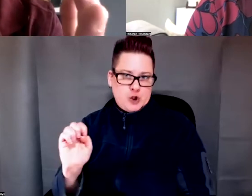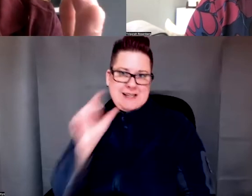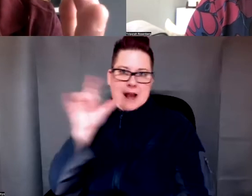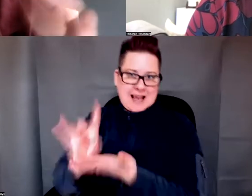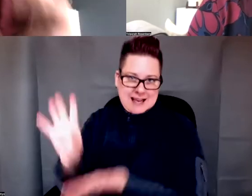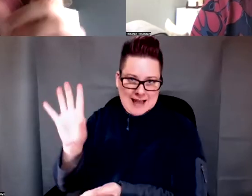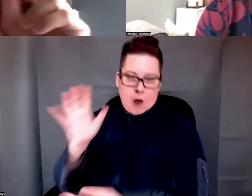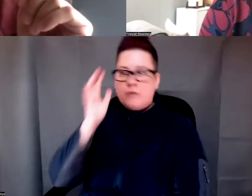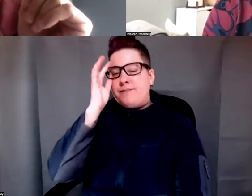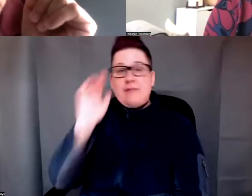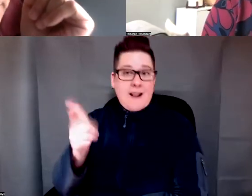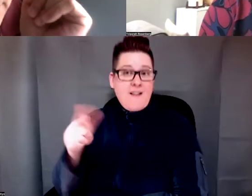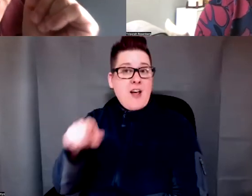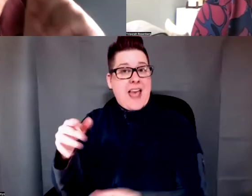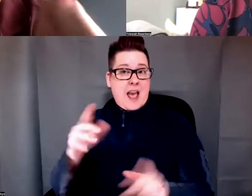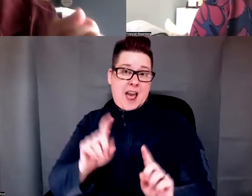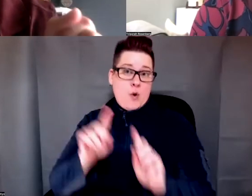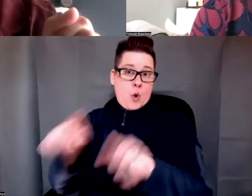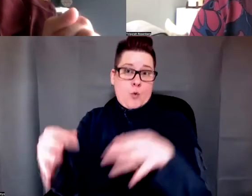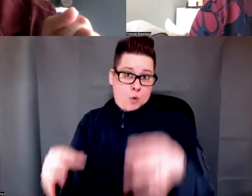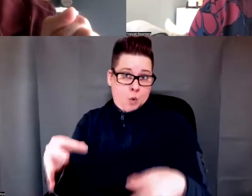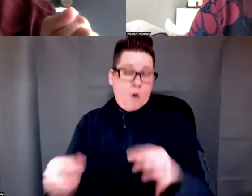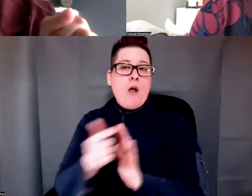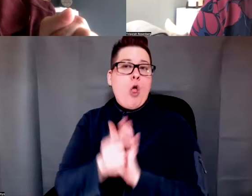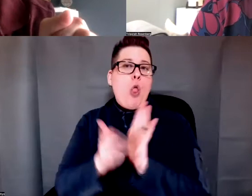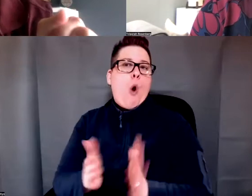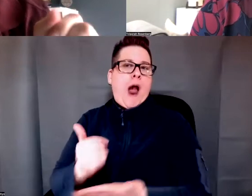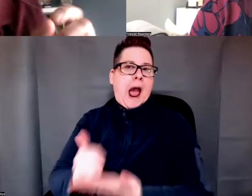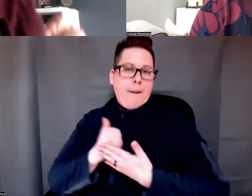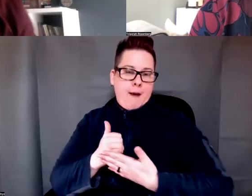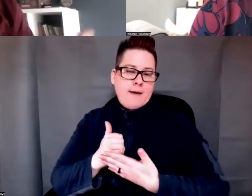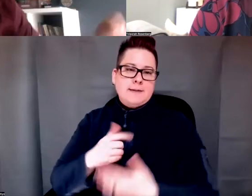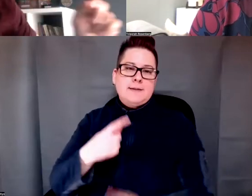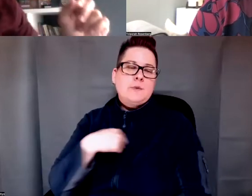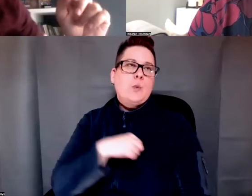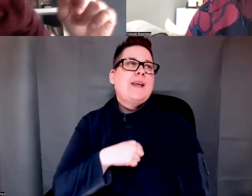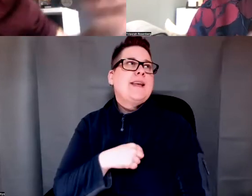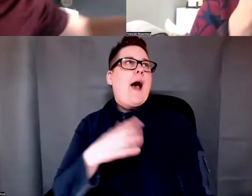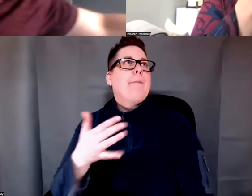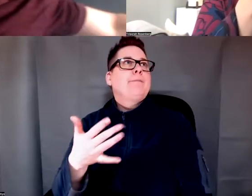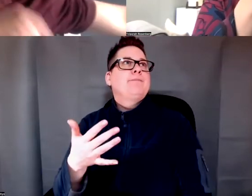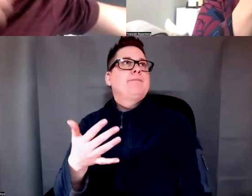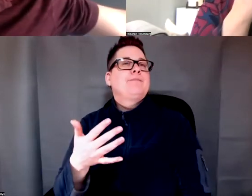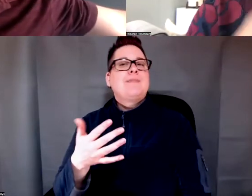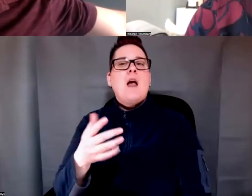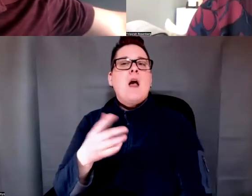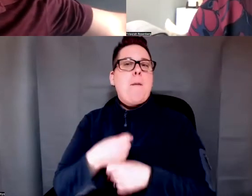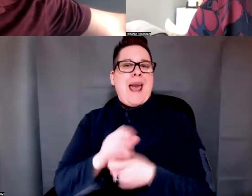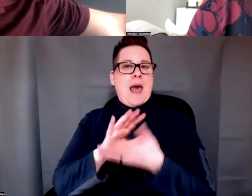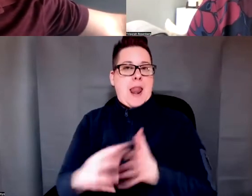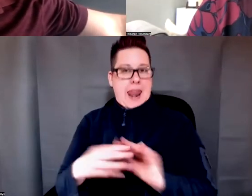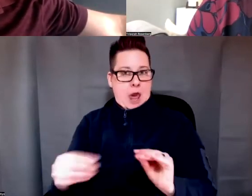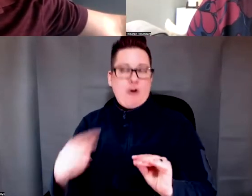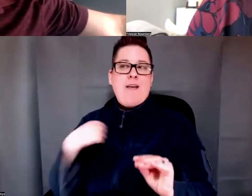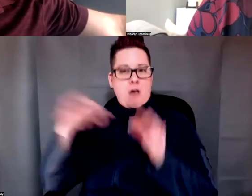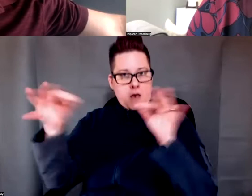trial, the attorney helped us to put together a narrative in which we demonstrated